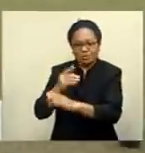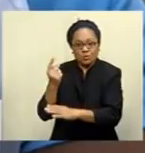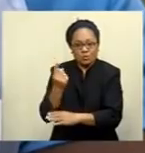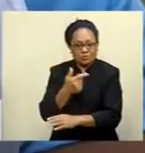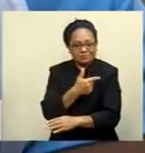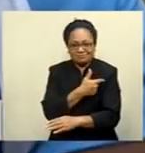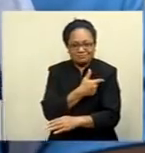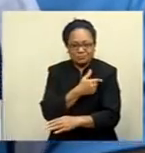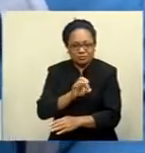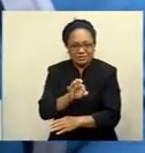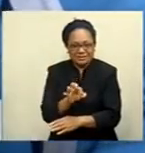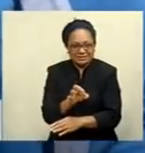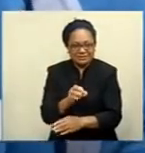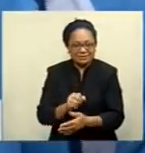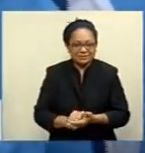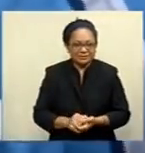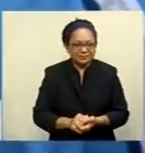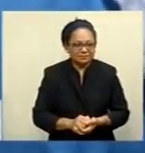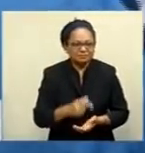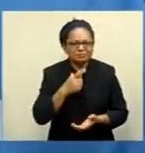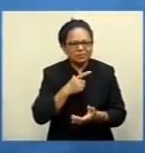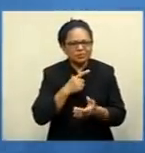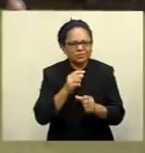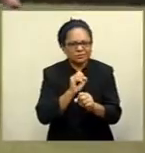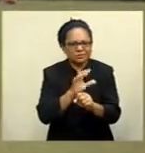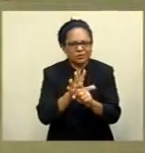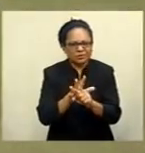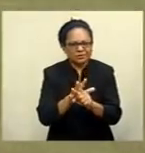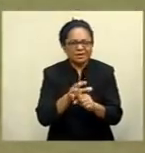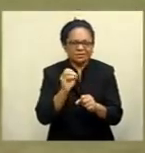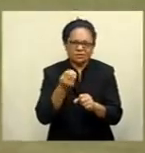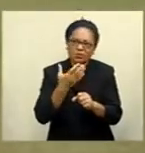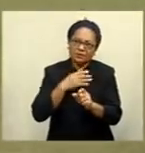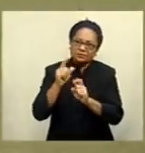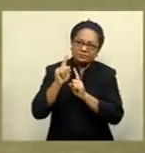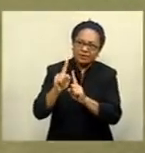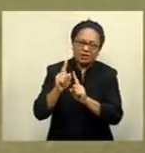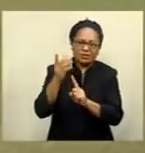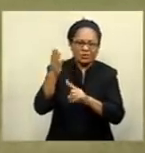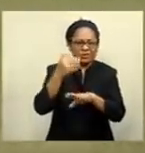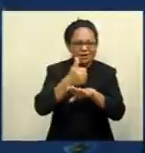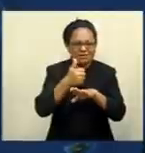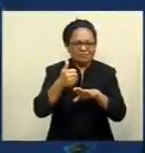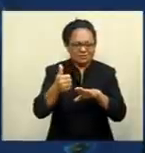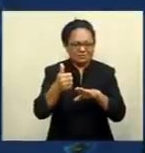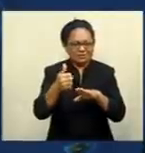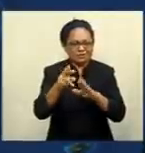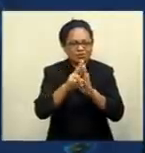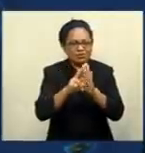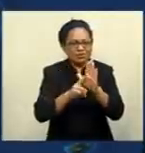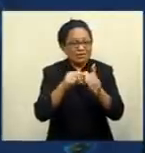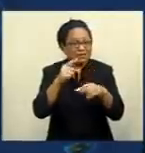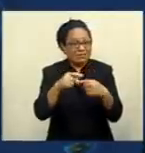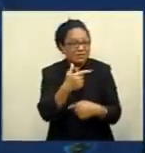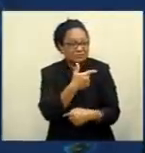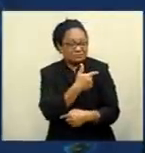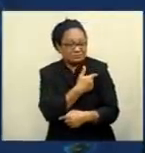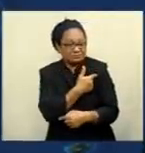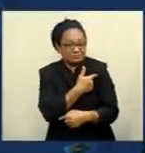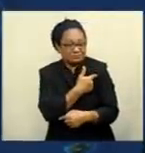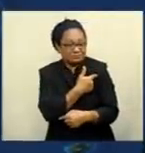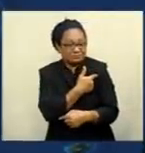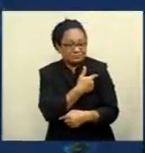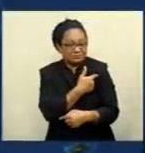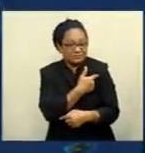we stand on COVID, we will just have to go with what the government said about vaccination. So if you don't get